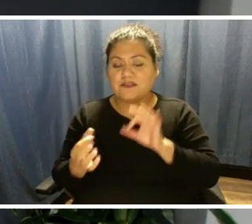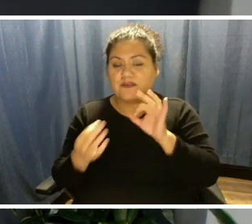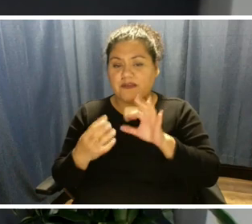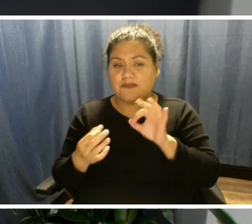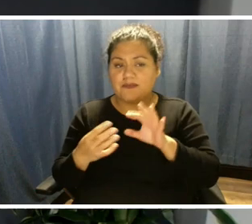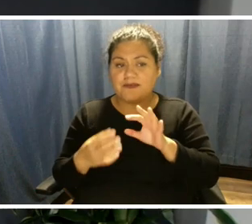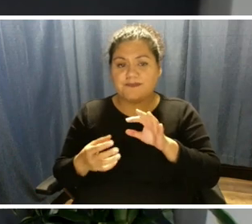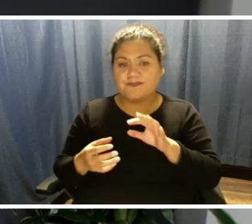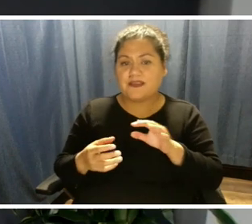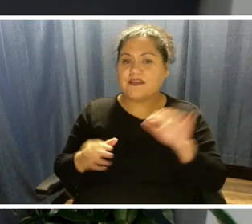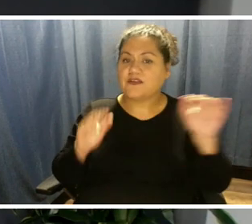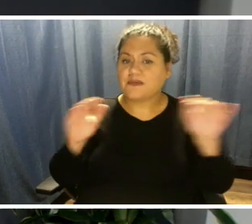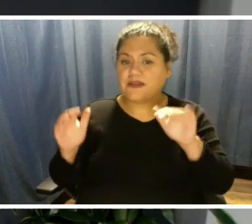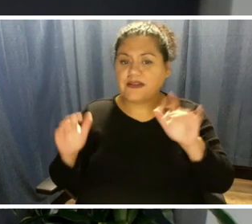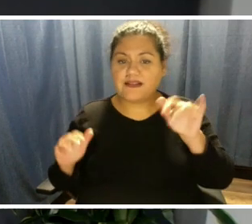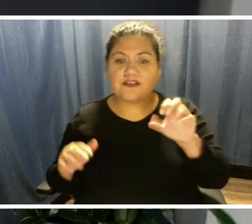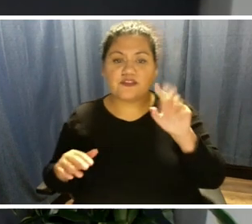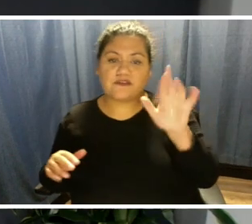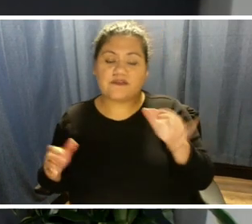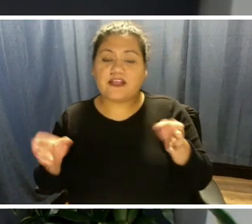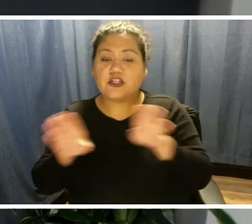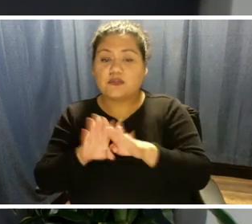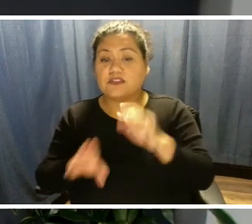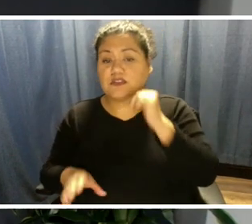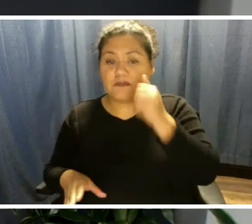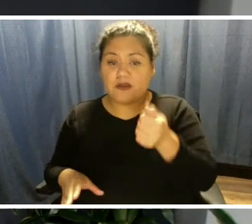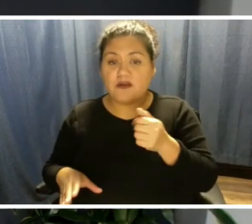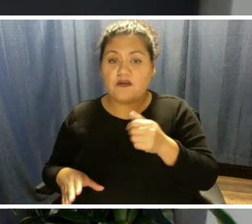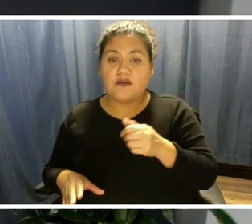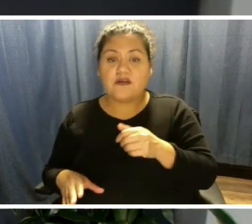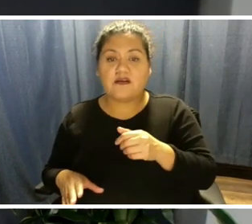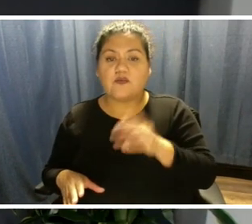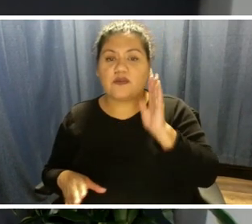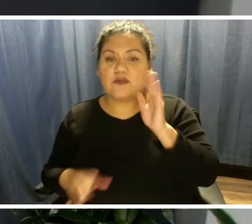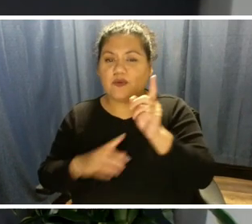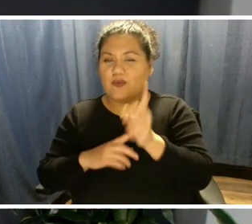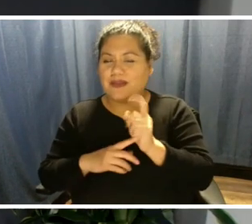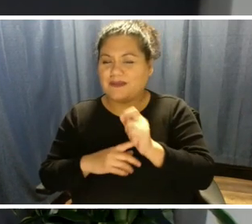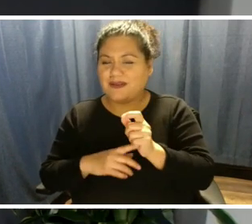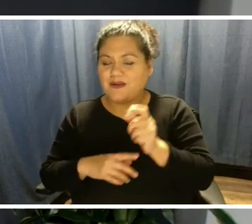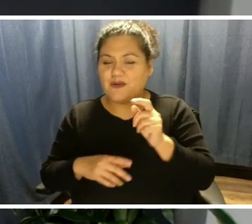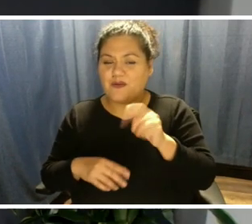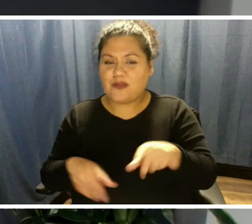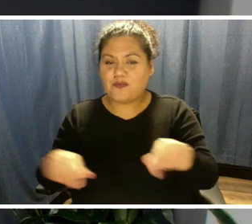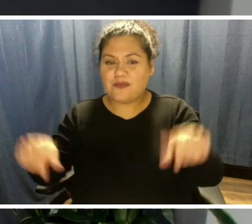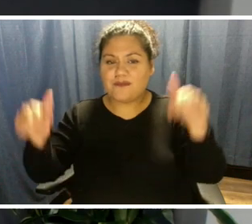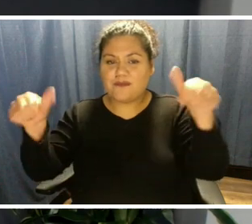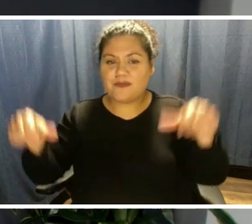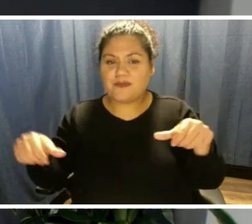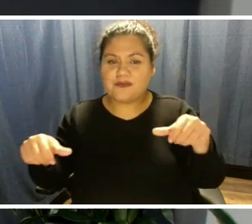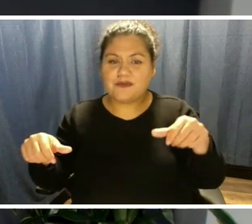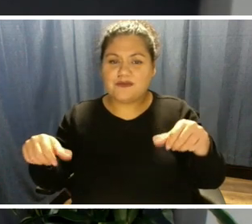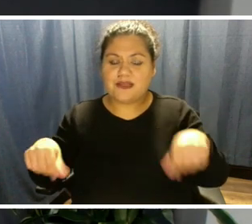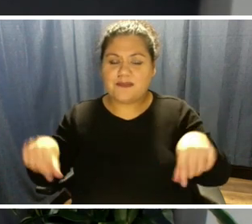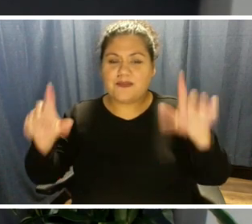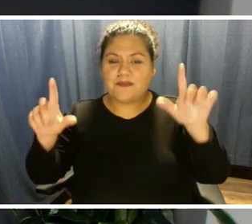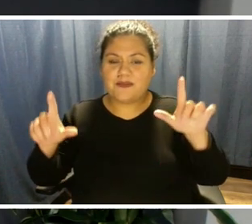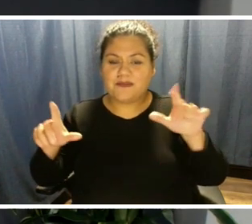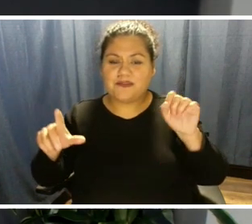just as a reminder, that survey closes tomorrow. So we'll wait a minute while that survey goes up that pops up.